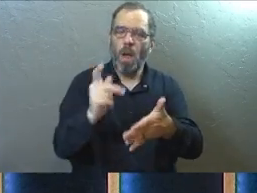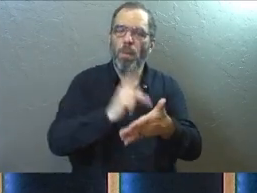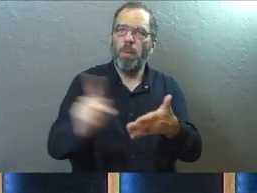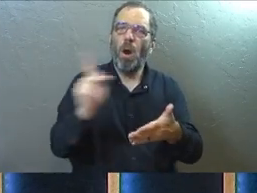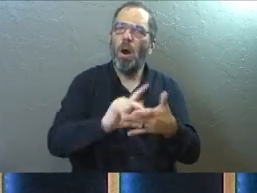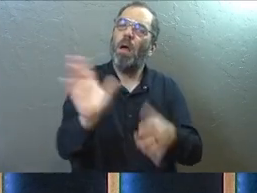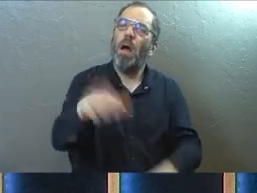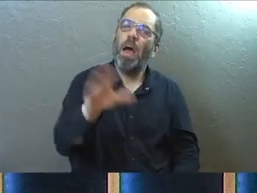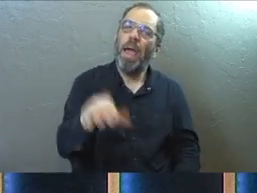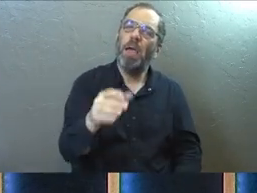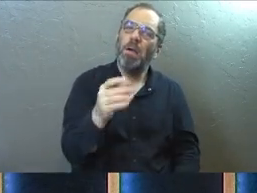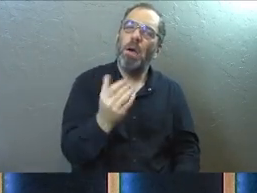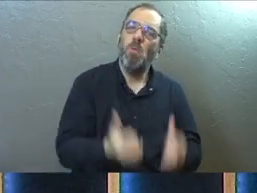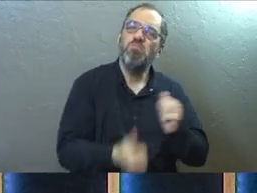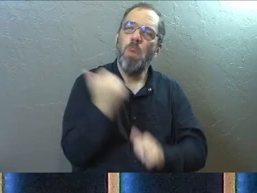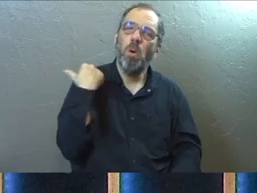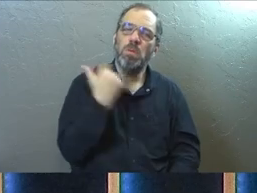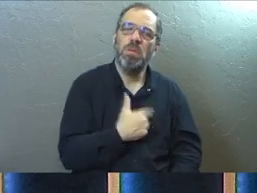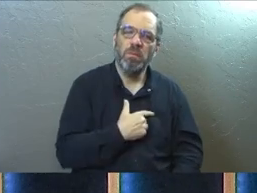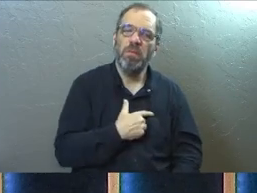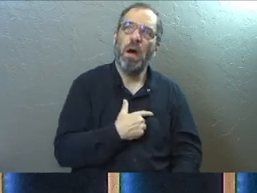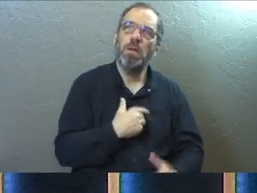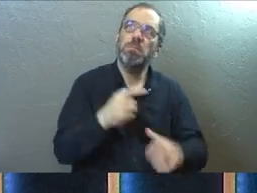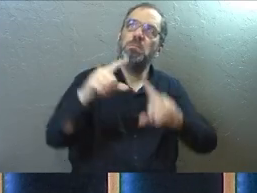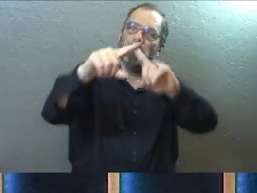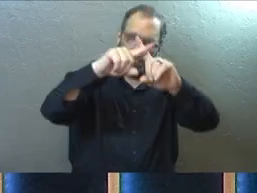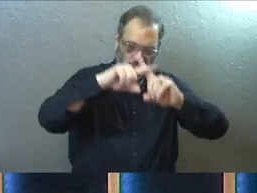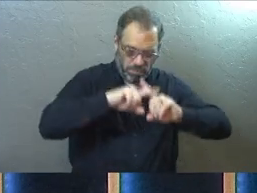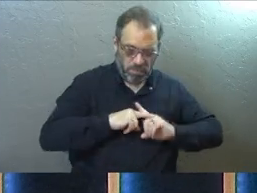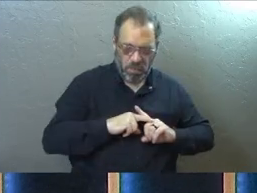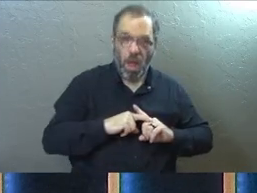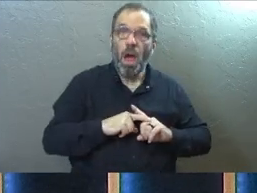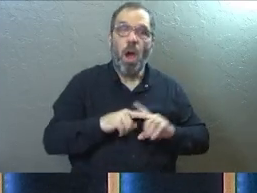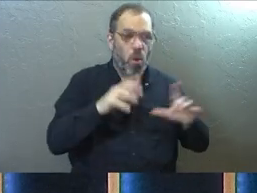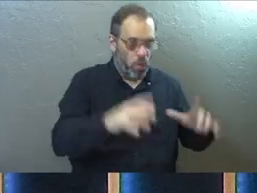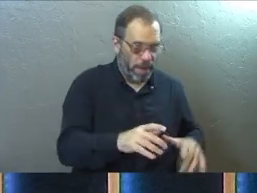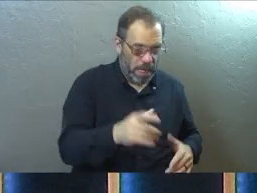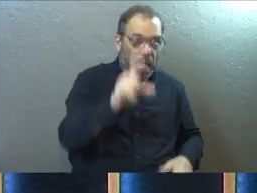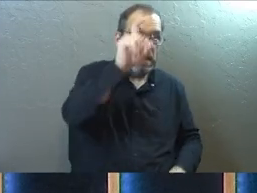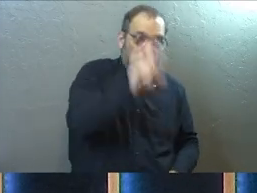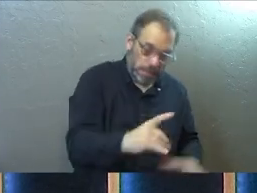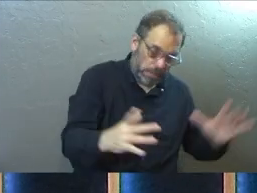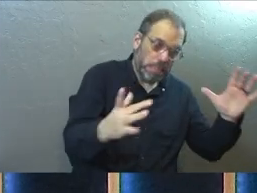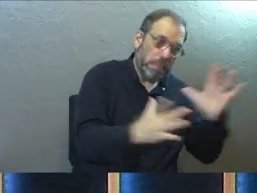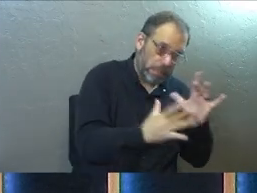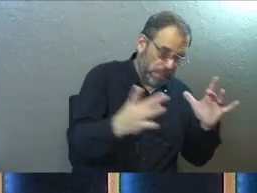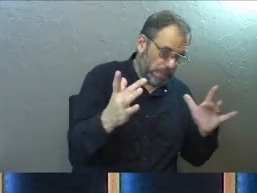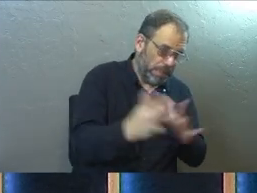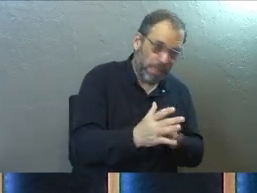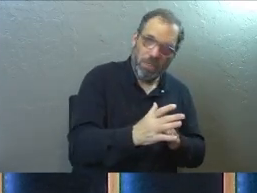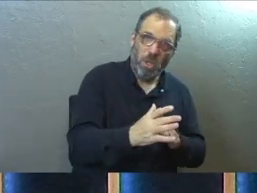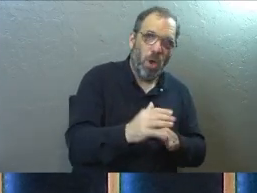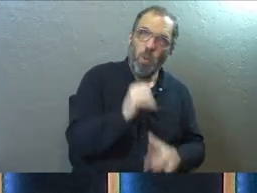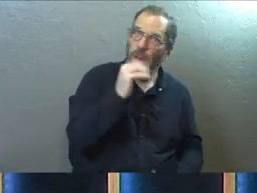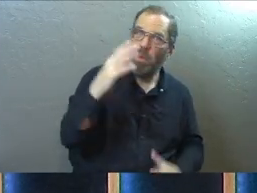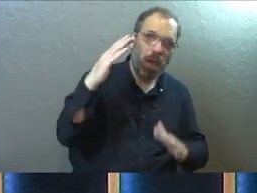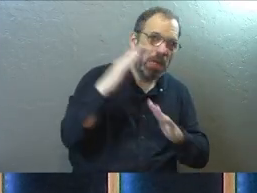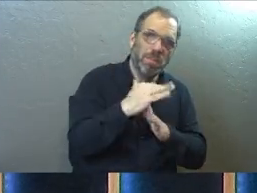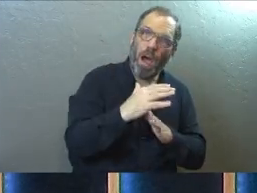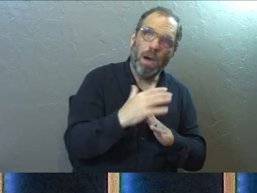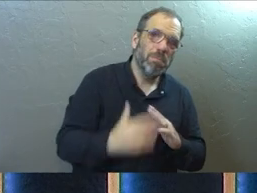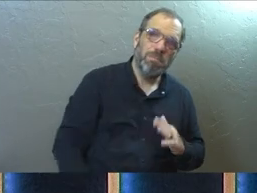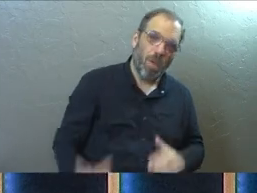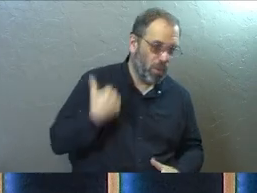He's like, listen, most of us that were called to Jesus, we were in a place of needing Jesus. So we were not the cream of the crop.